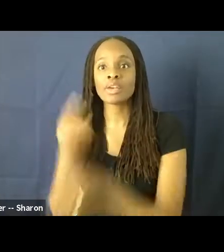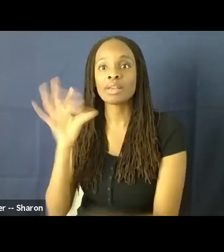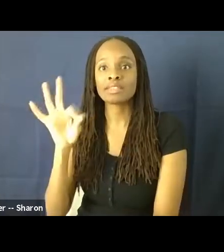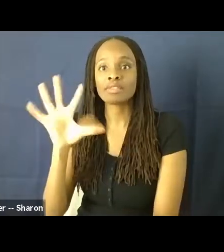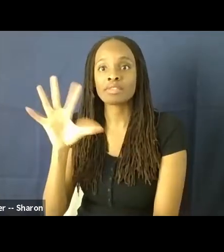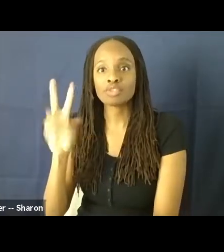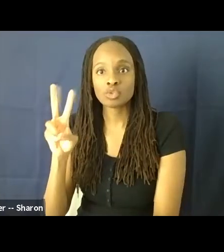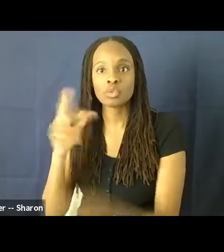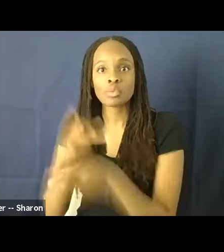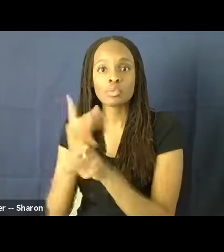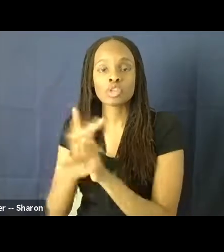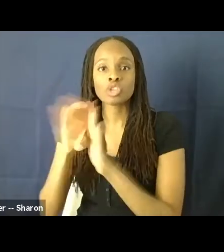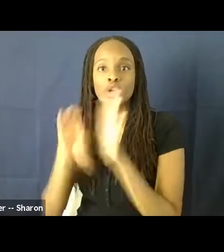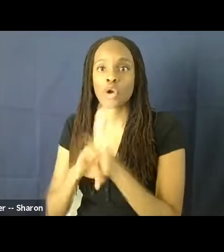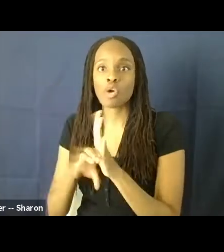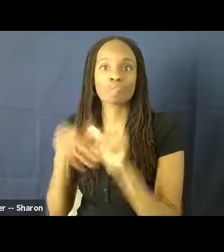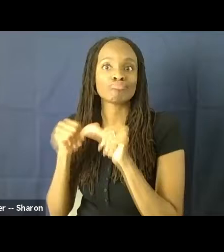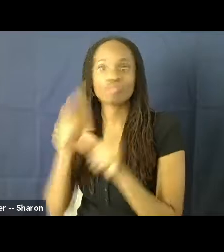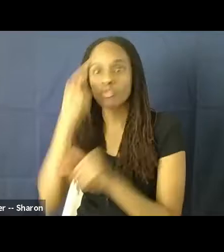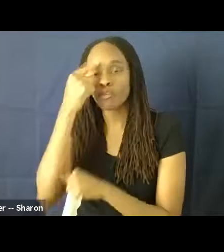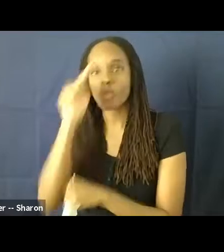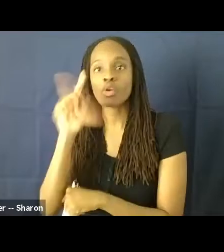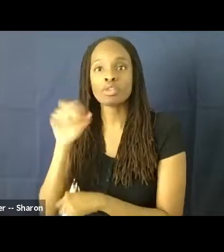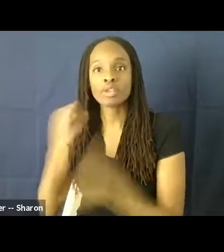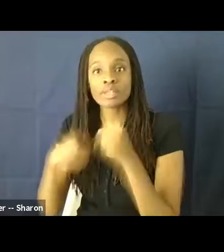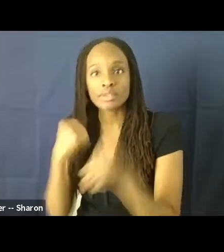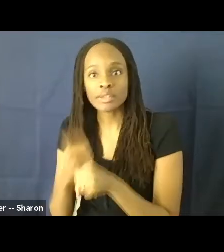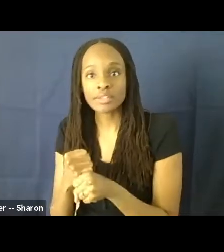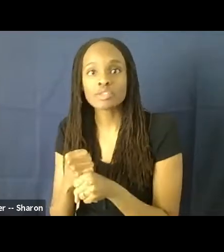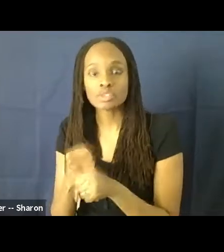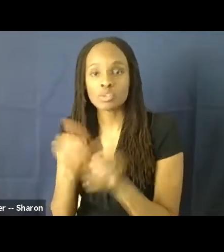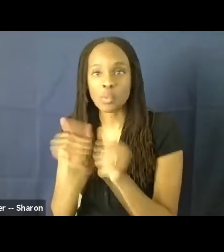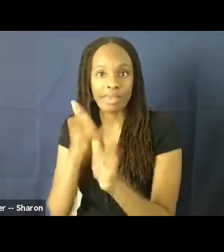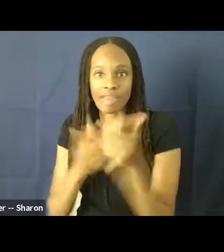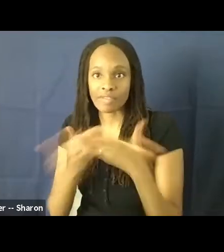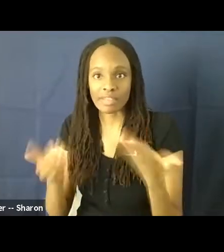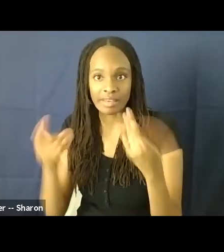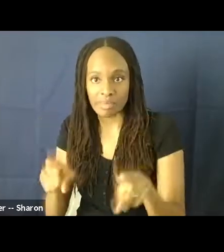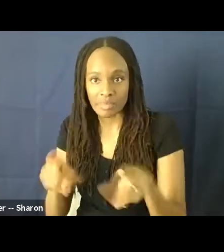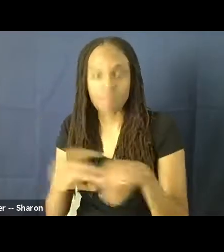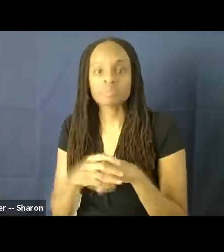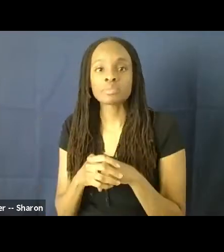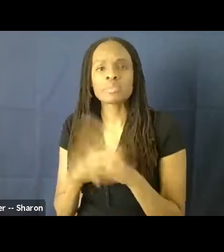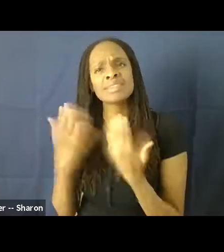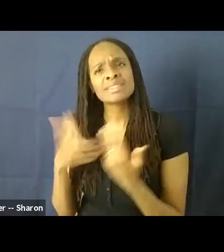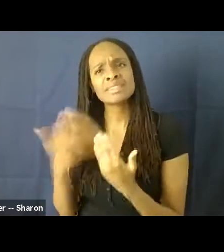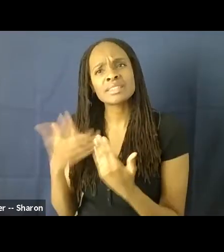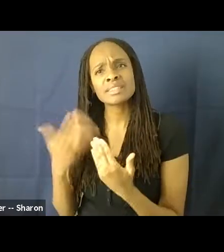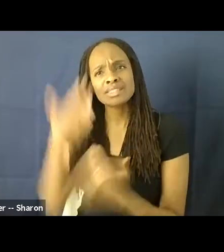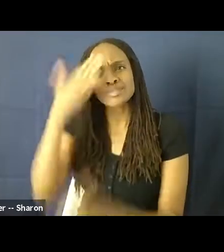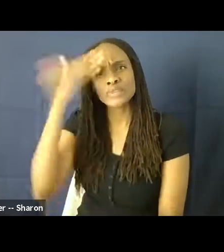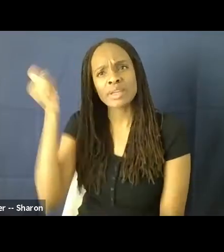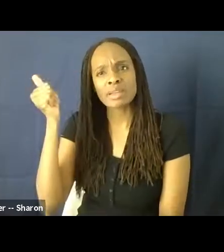code has been going on for 30 years with all of this race-based censorship happening. And it's easy to forget